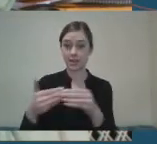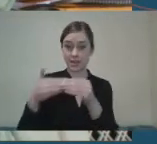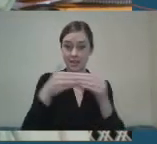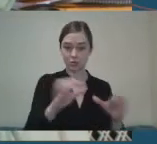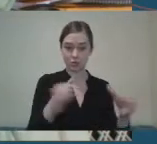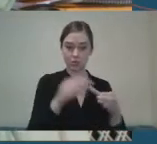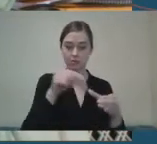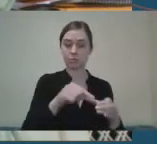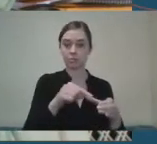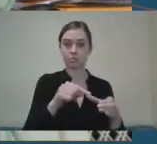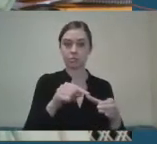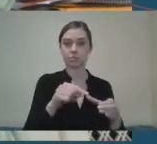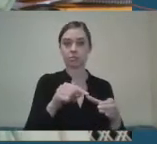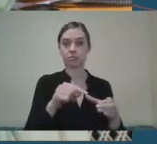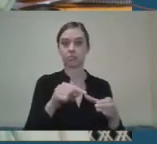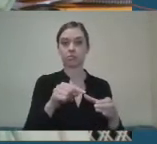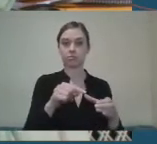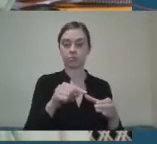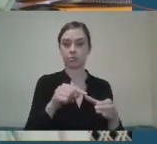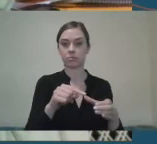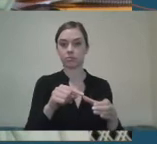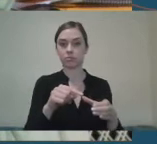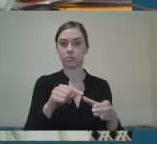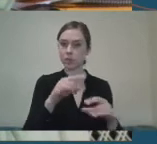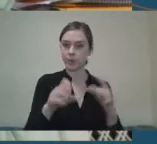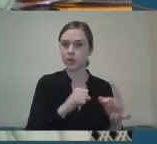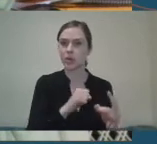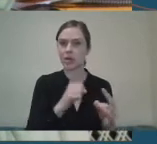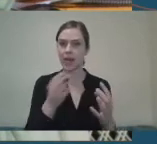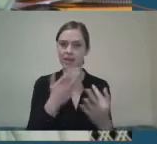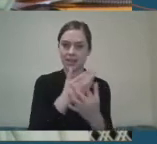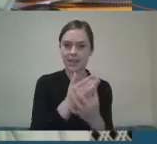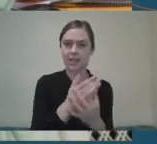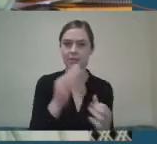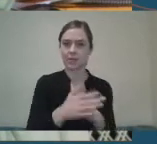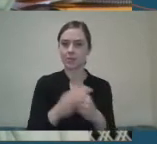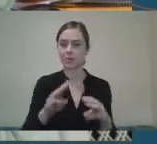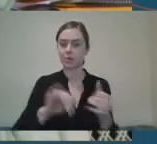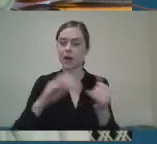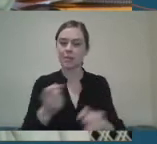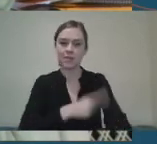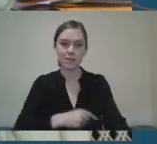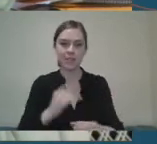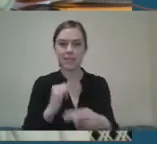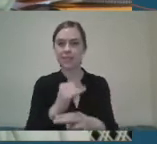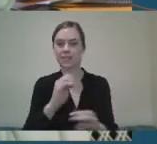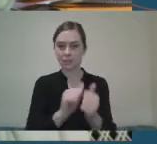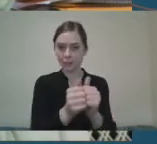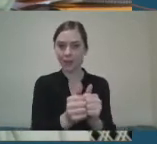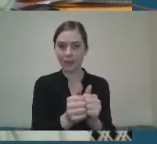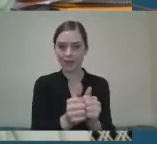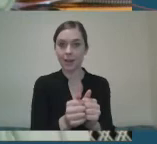around the access for people with disabilities in sport, and that's when we published the